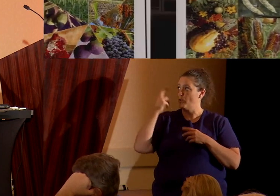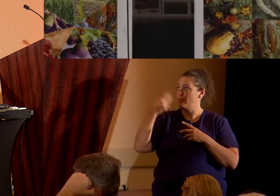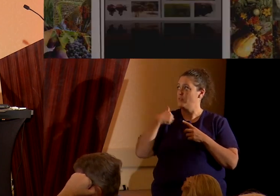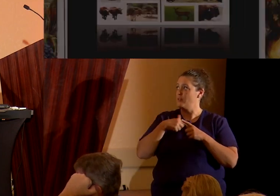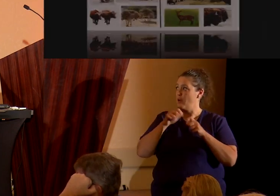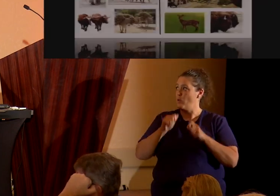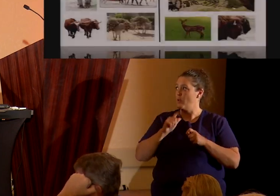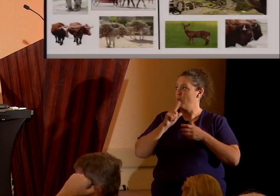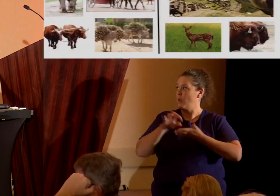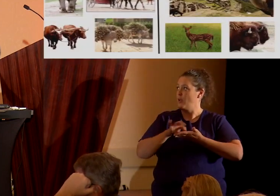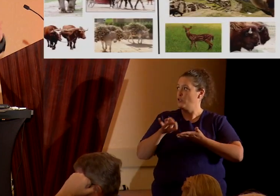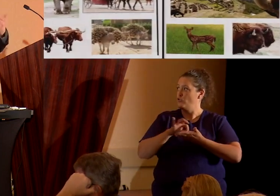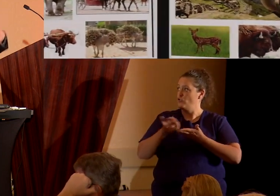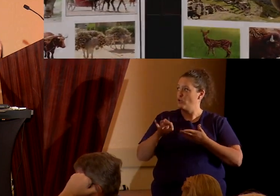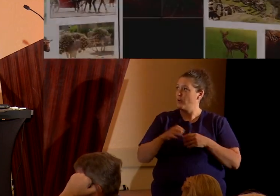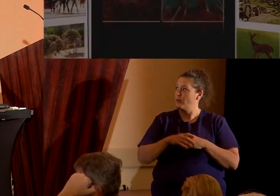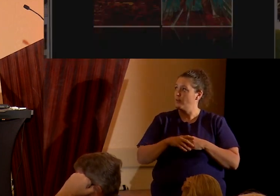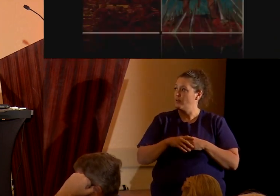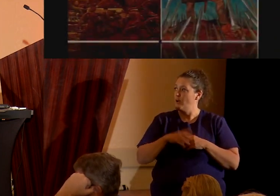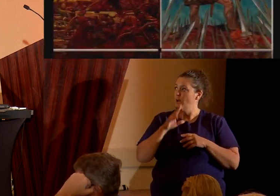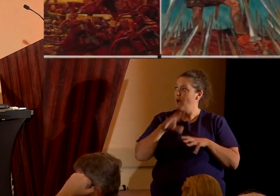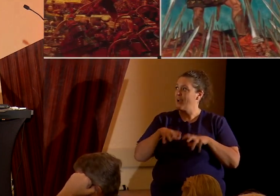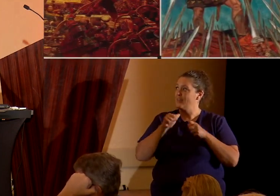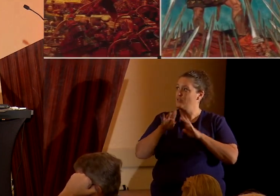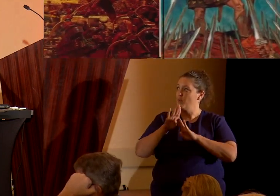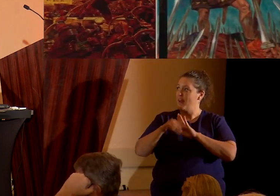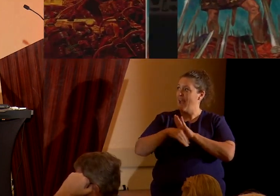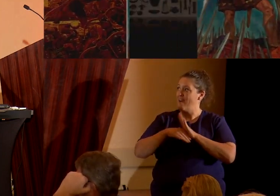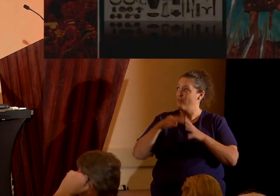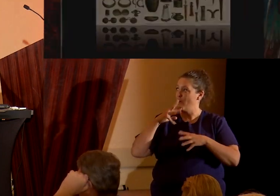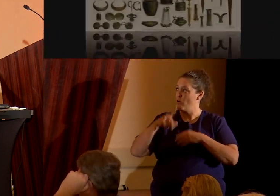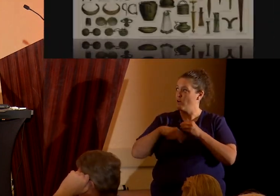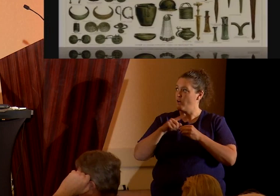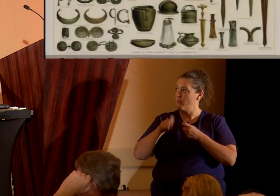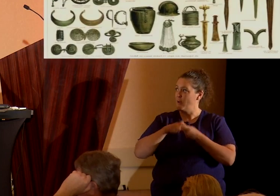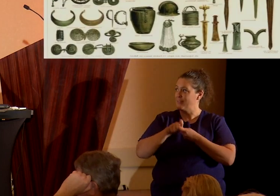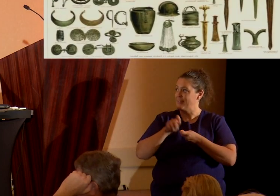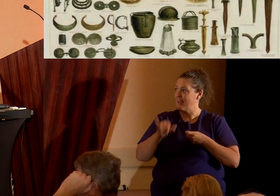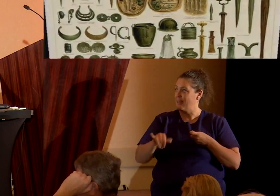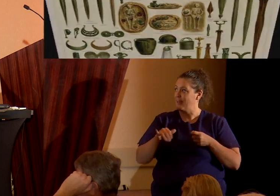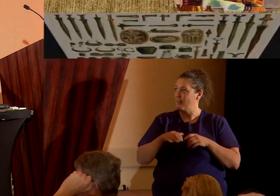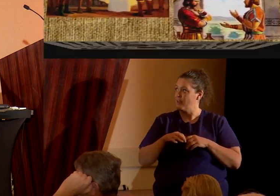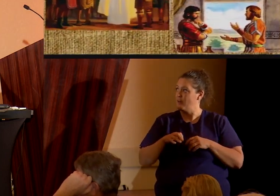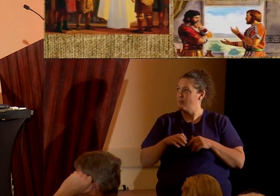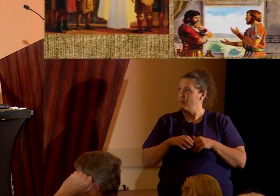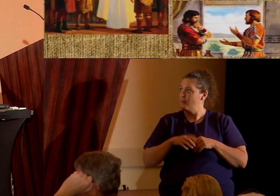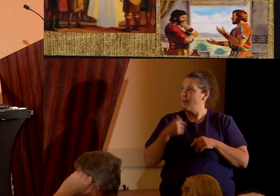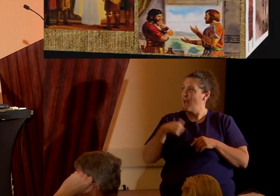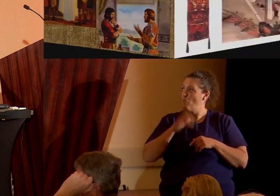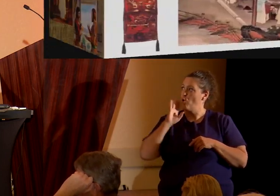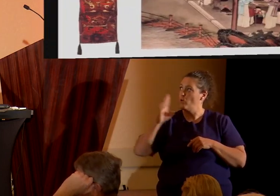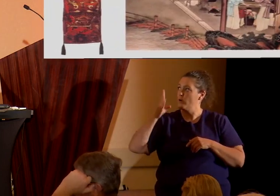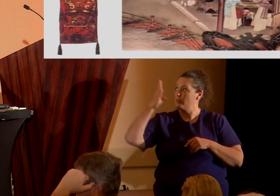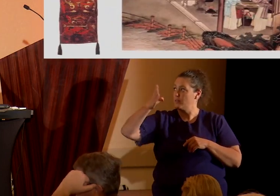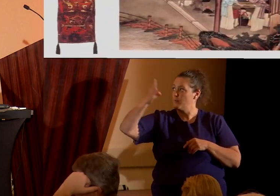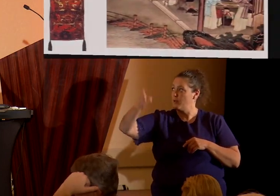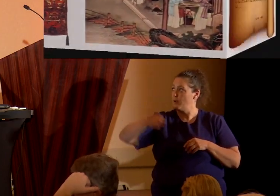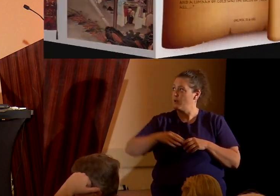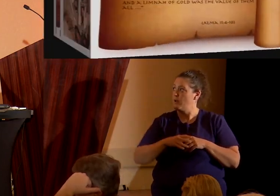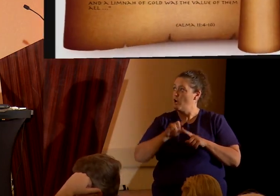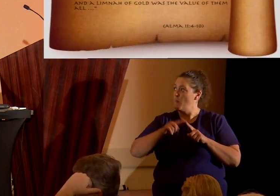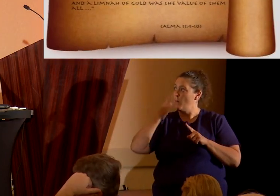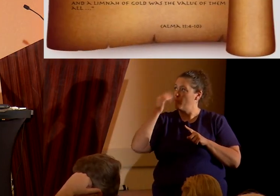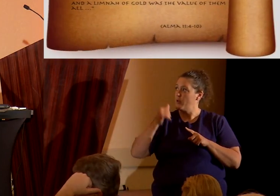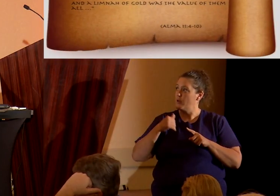trace in, in, I can spend another half hour talking about it in just that, and we will some other day. But since we have 25